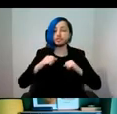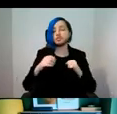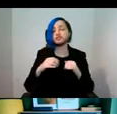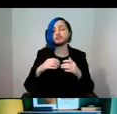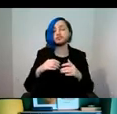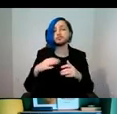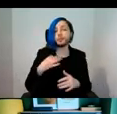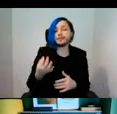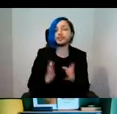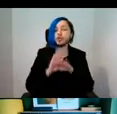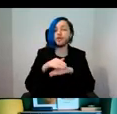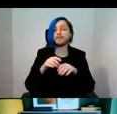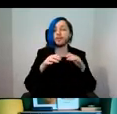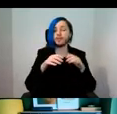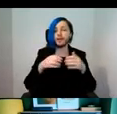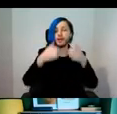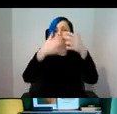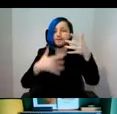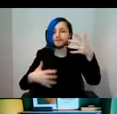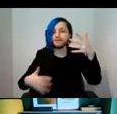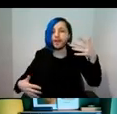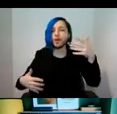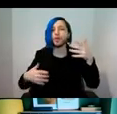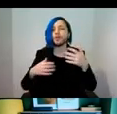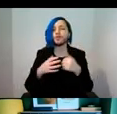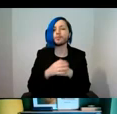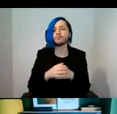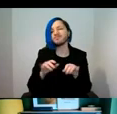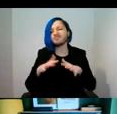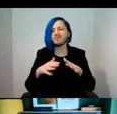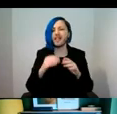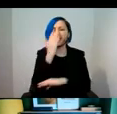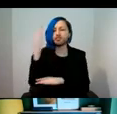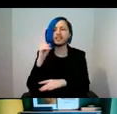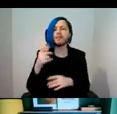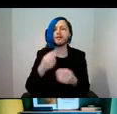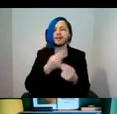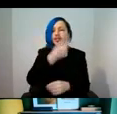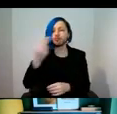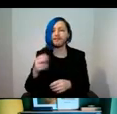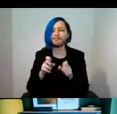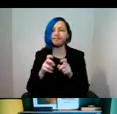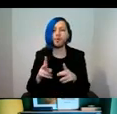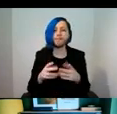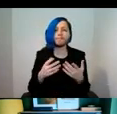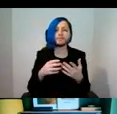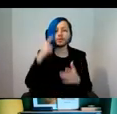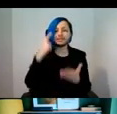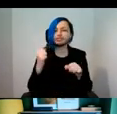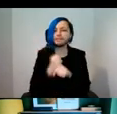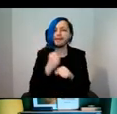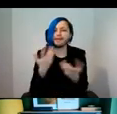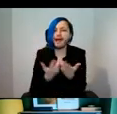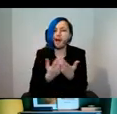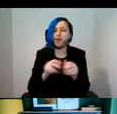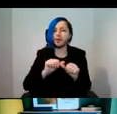decision making flow, a bit like a tree, but in a graph form. And then it tries to